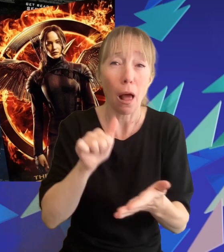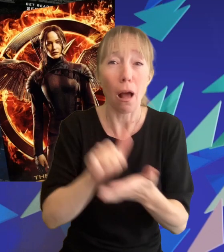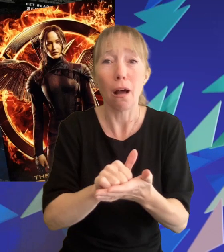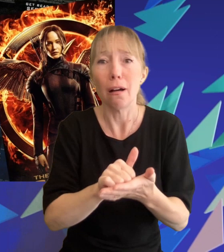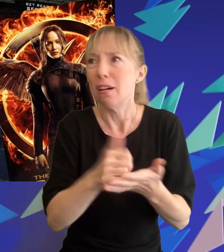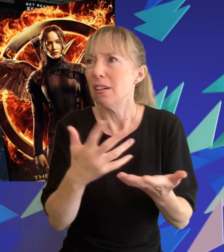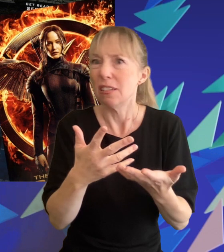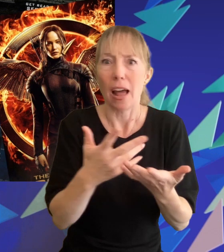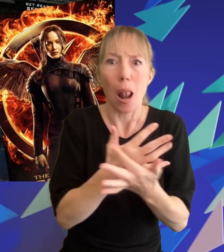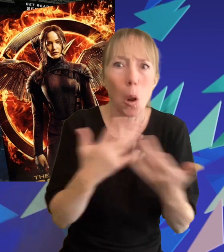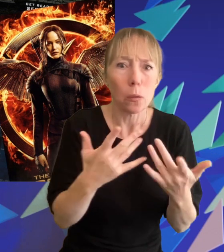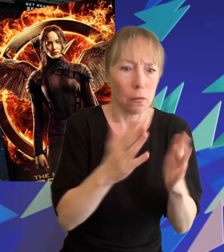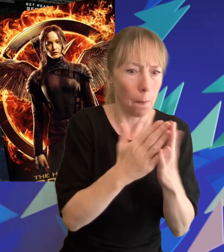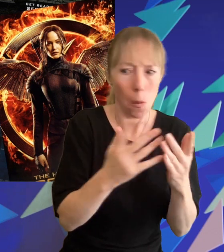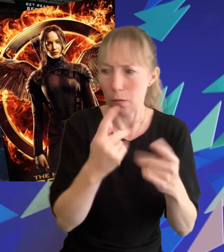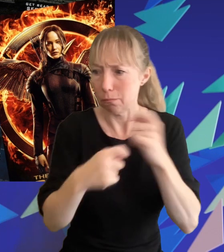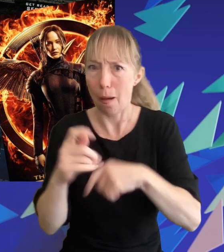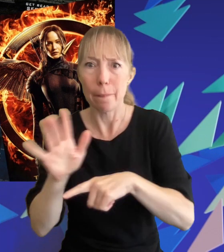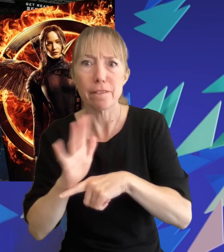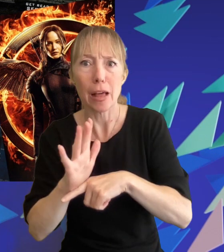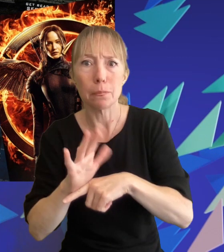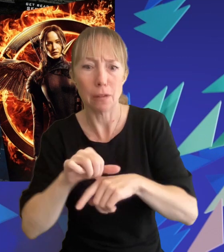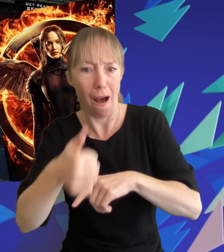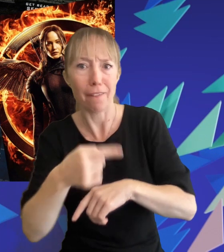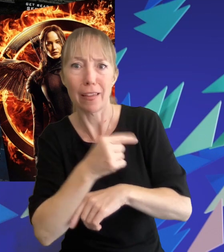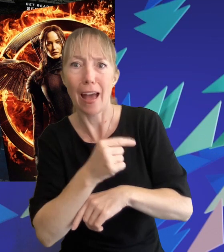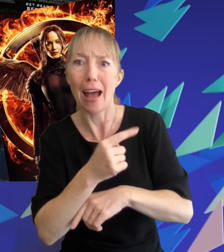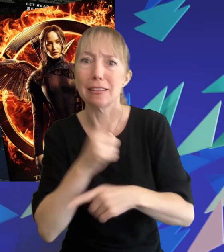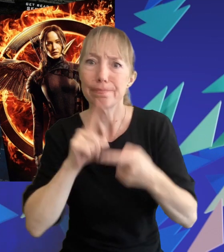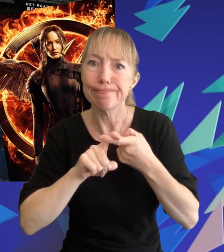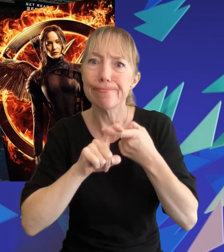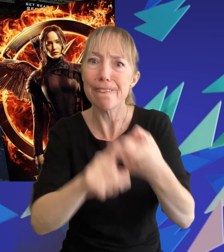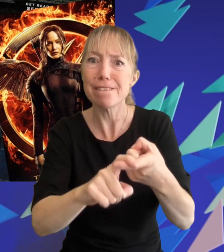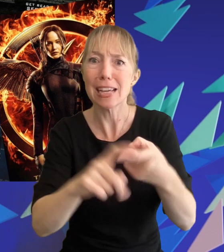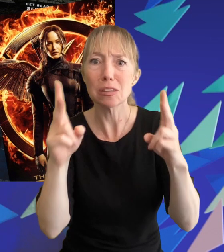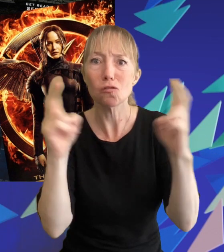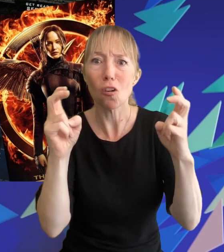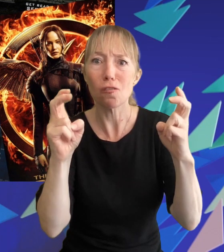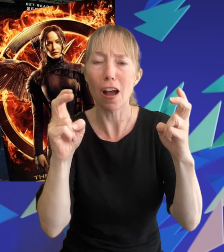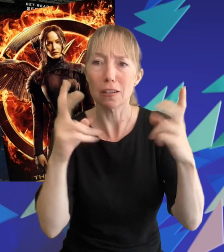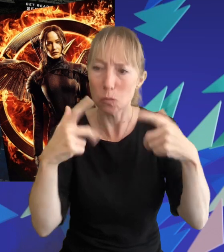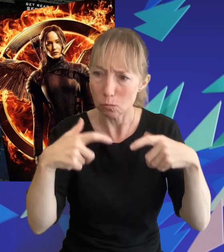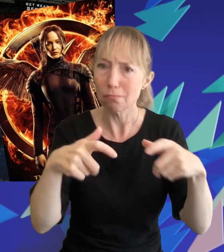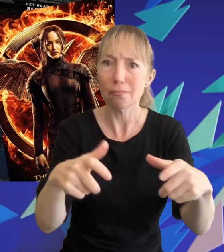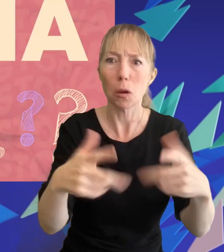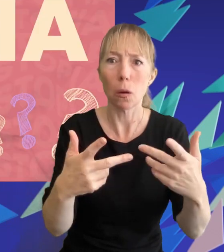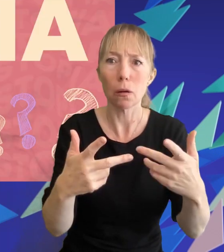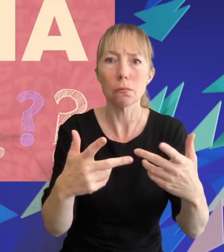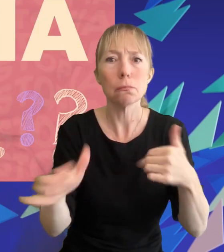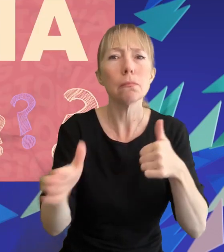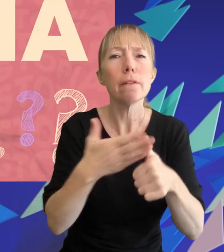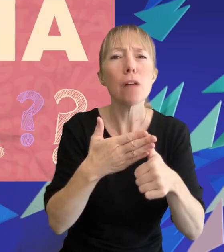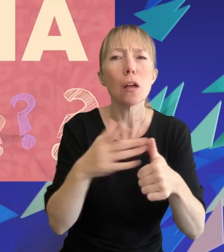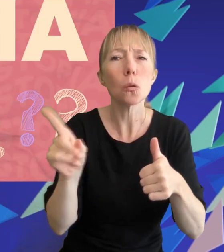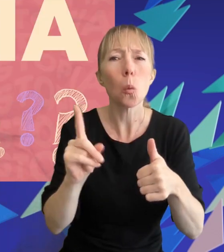book to film adaptations followed and cemented the ya dystopia genre as one to stay but first what